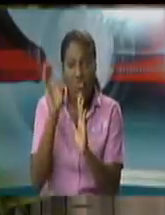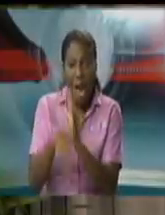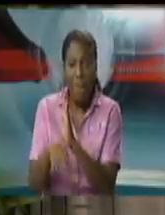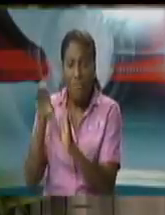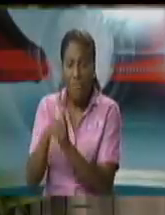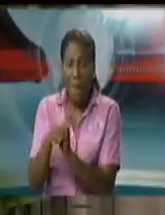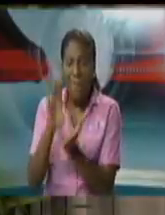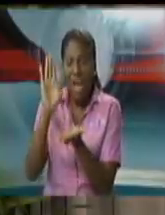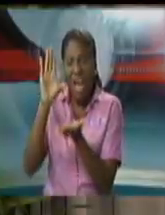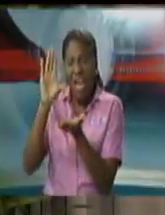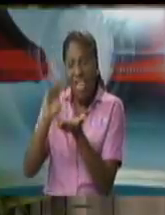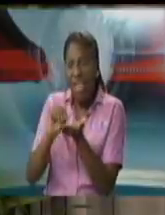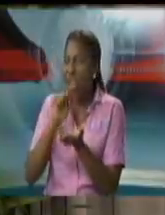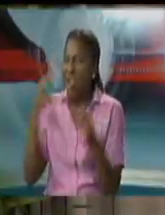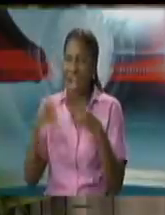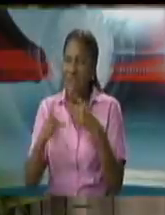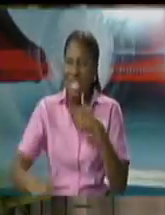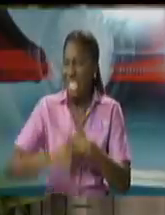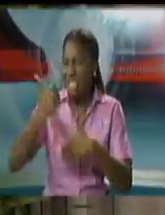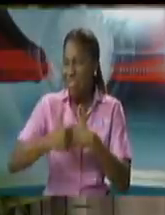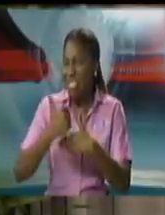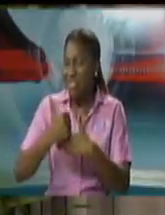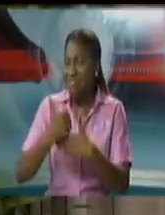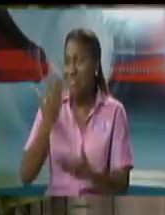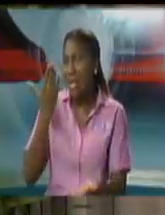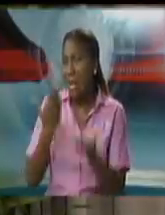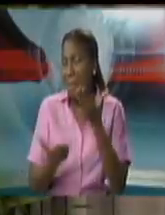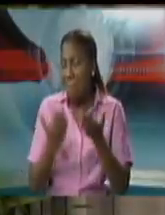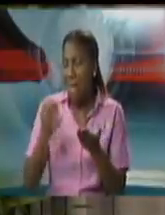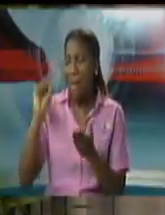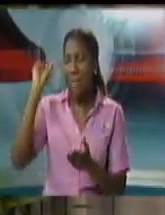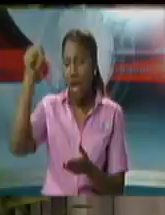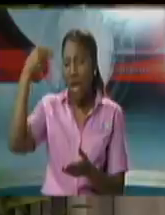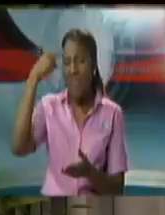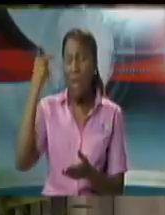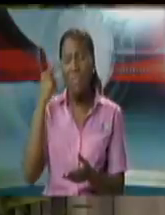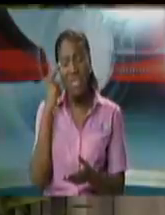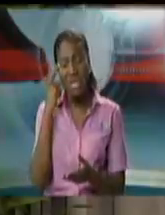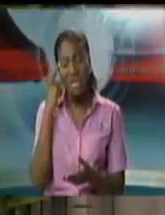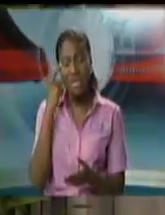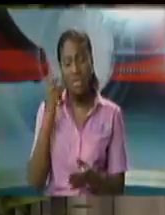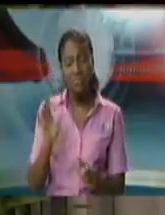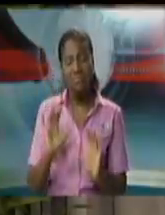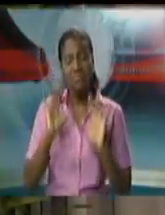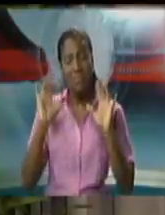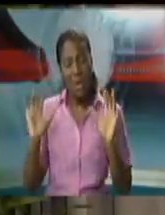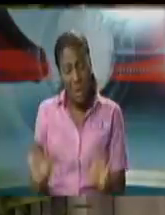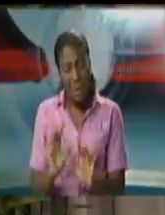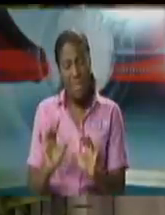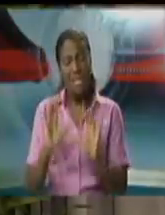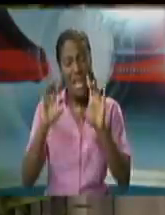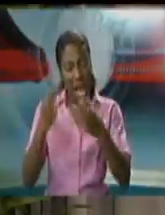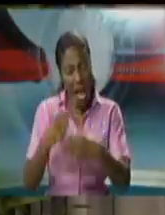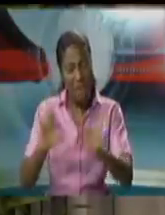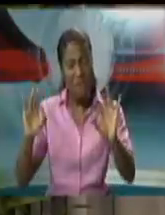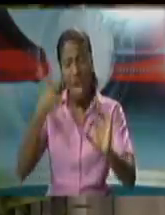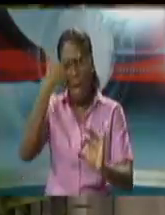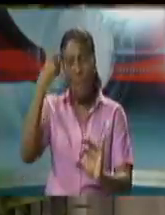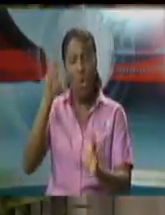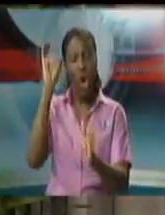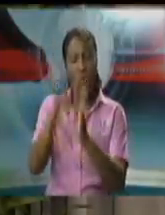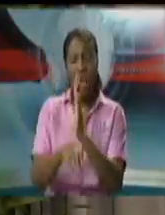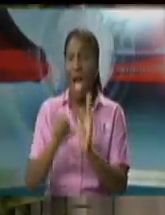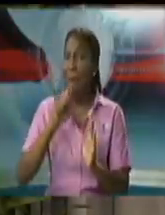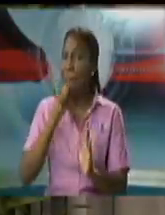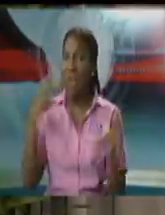President of the public may consider granting mercy via the pardons route under the Constitution. I can tell